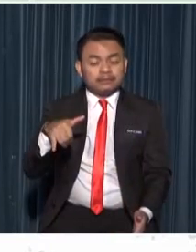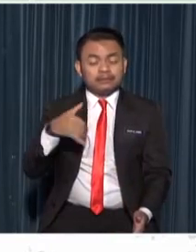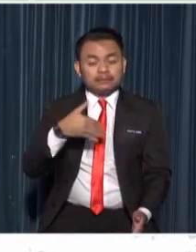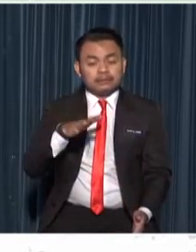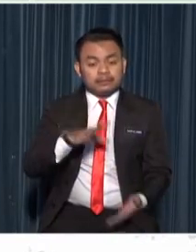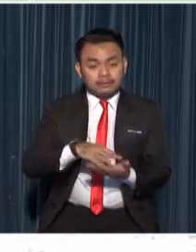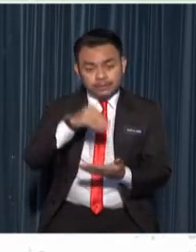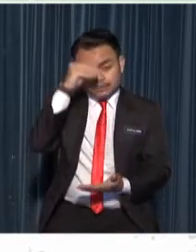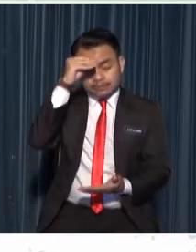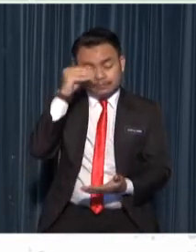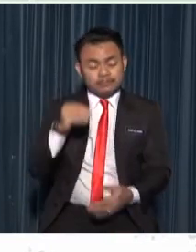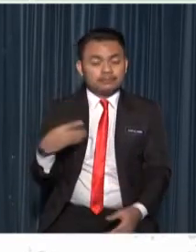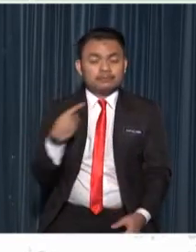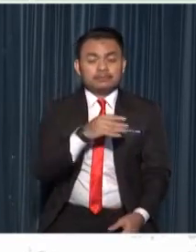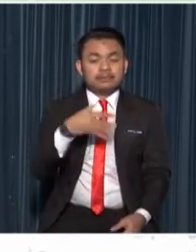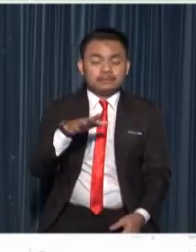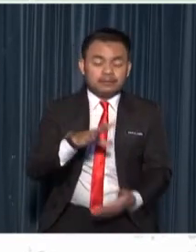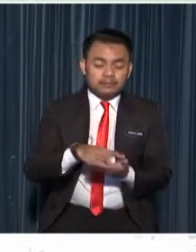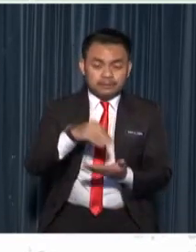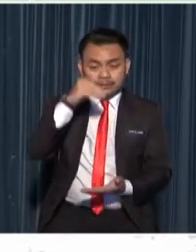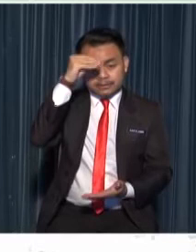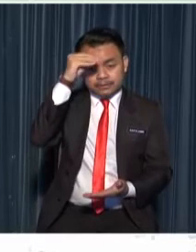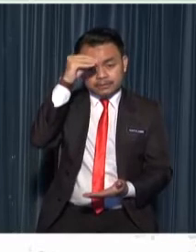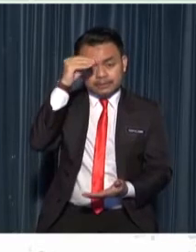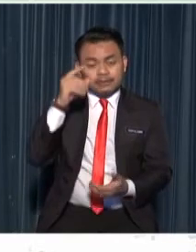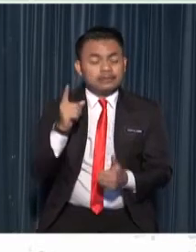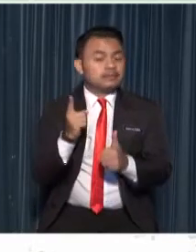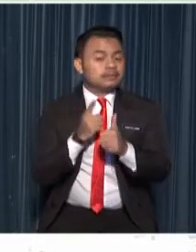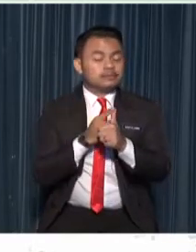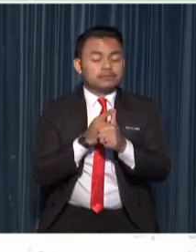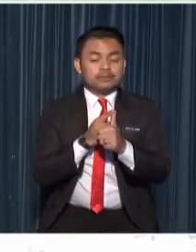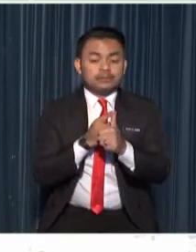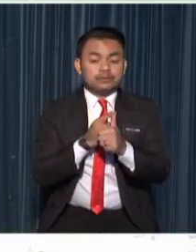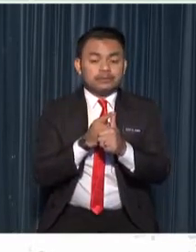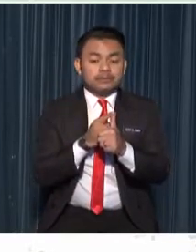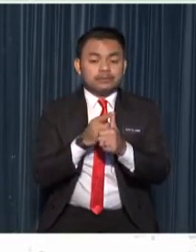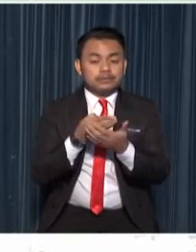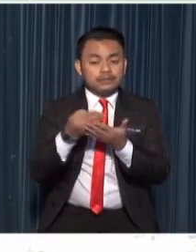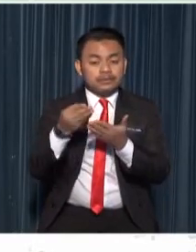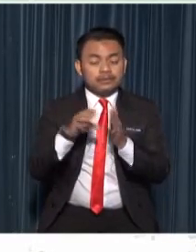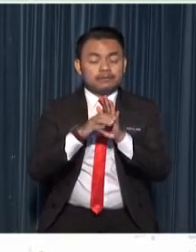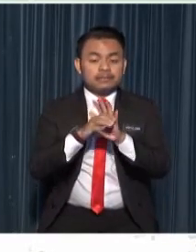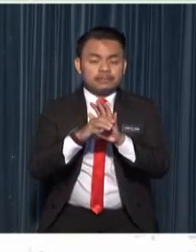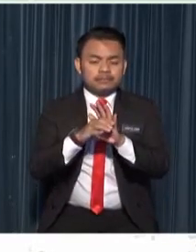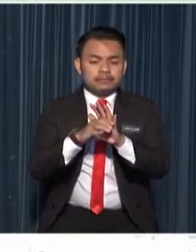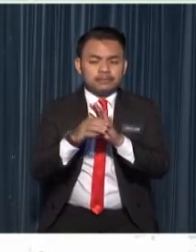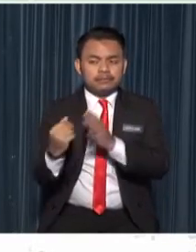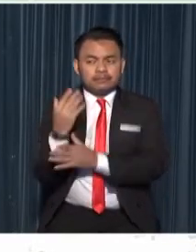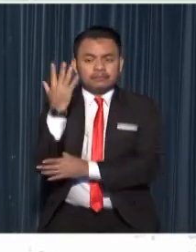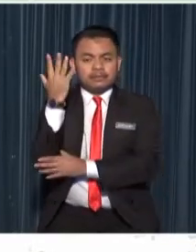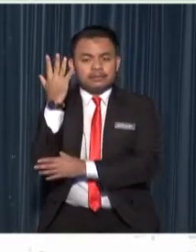to give examples of plants for each way of reproduction